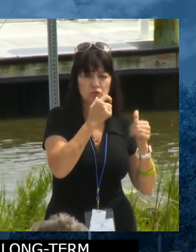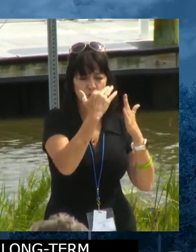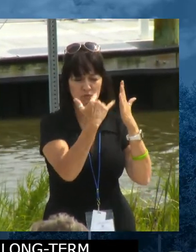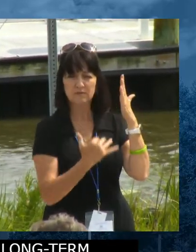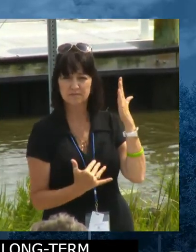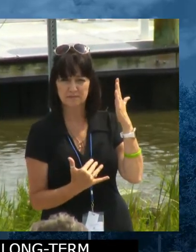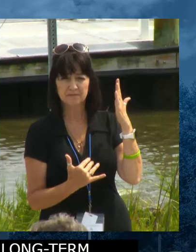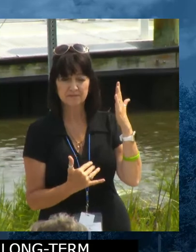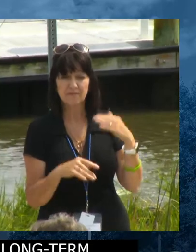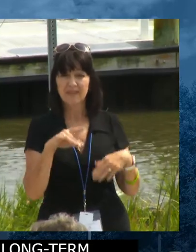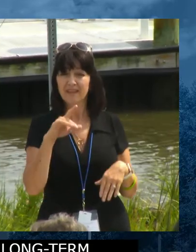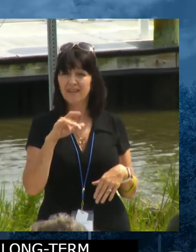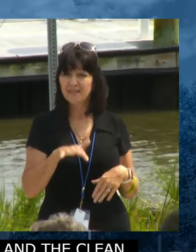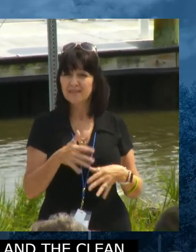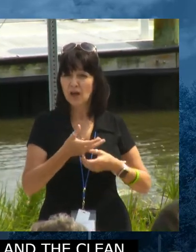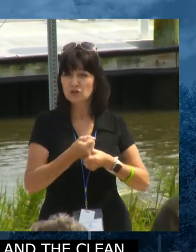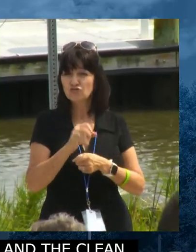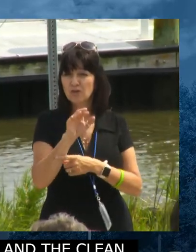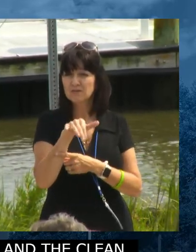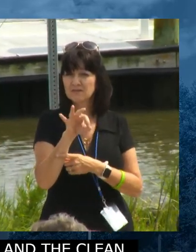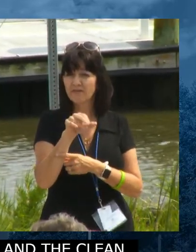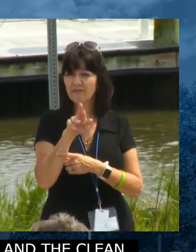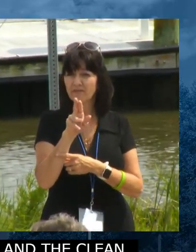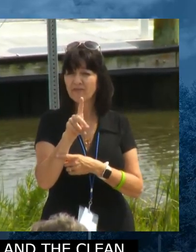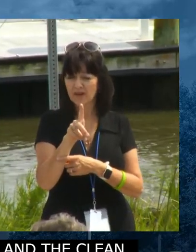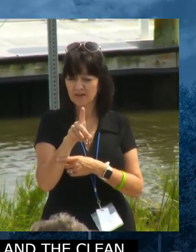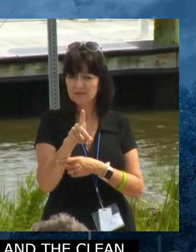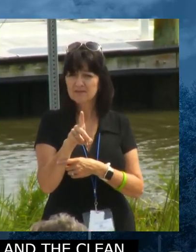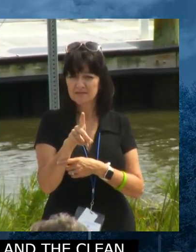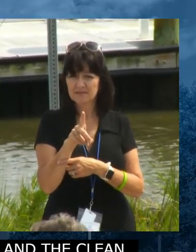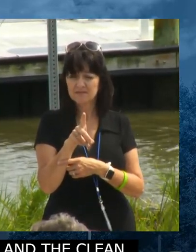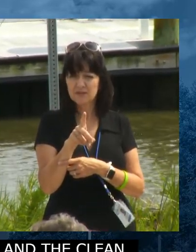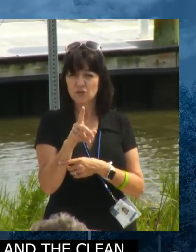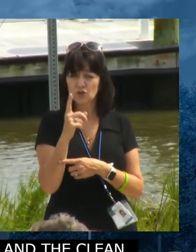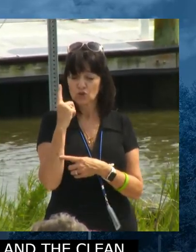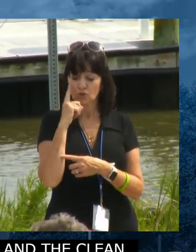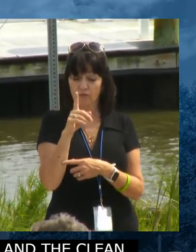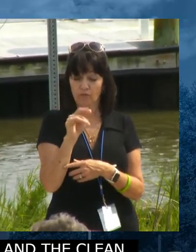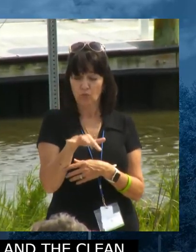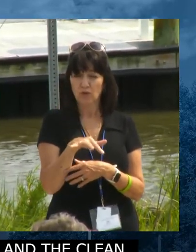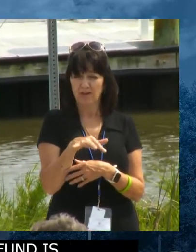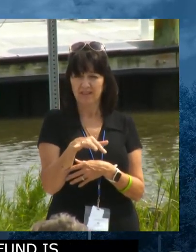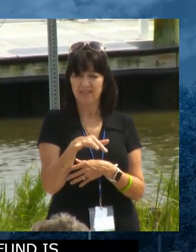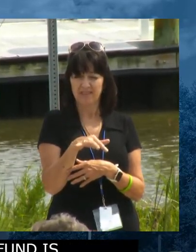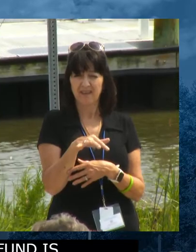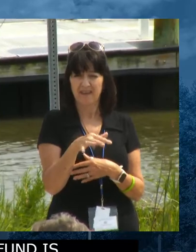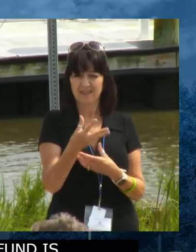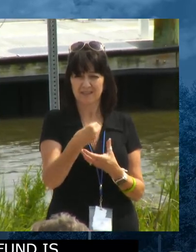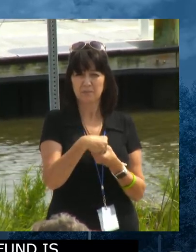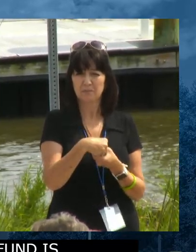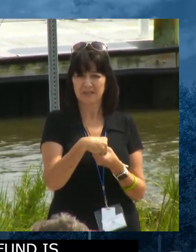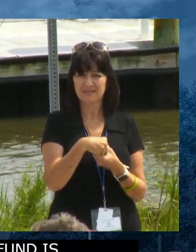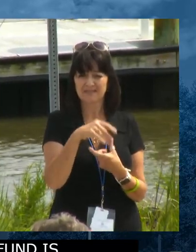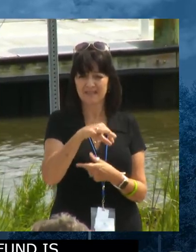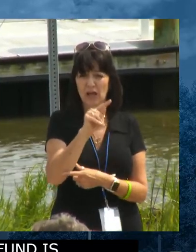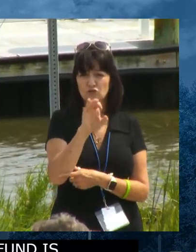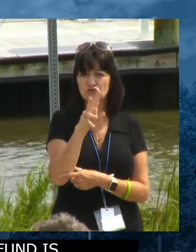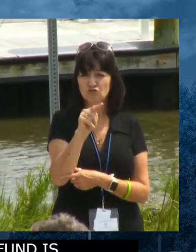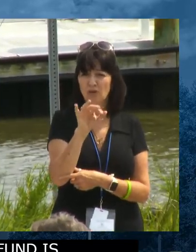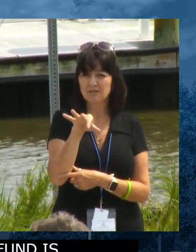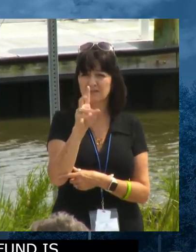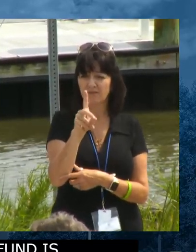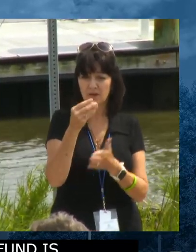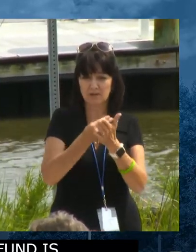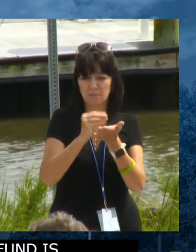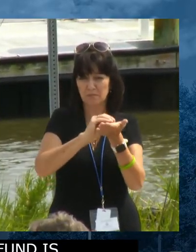Fund is is a important piece of really seeing that through to flourishing. And